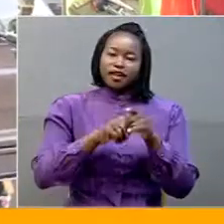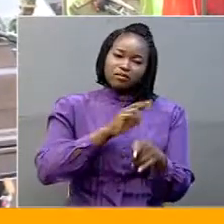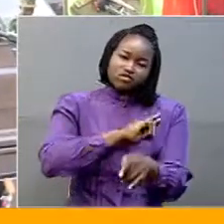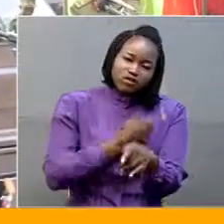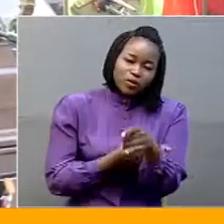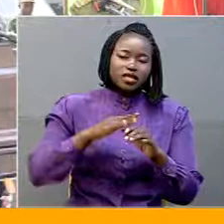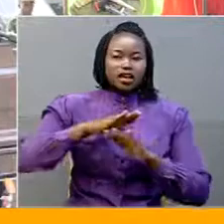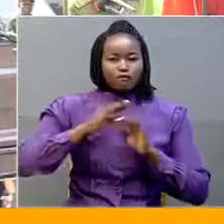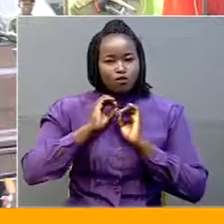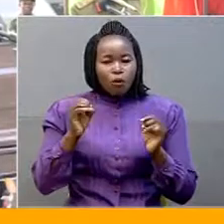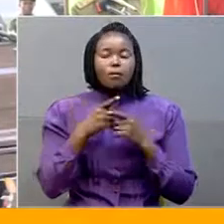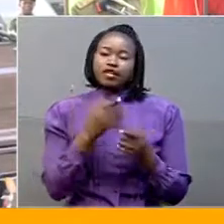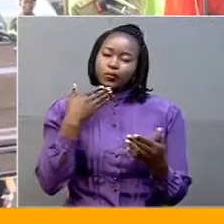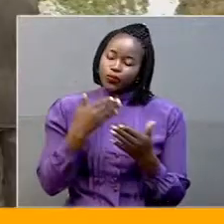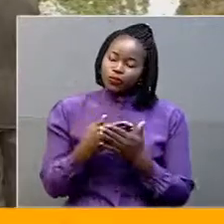must be brave.